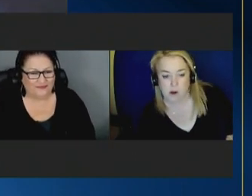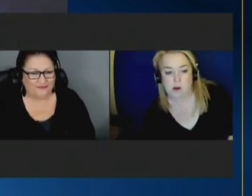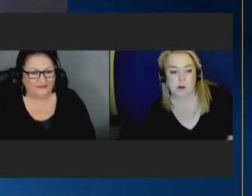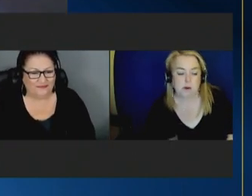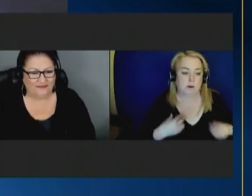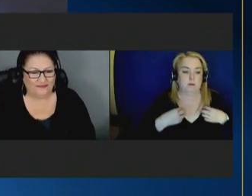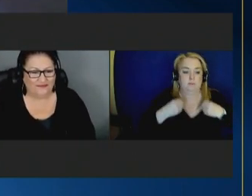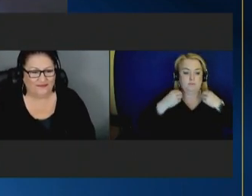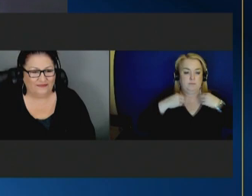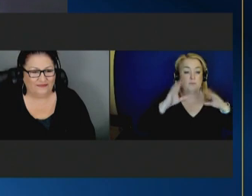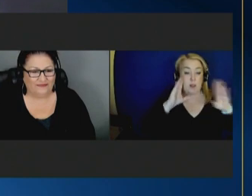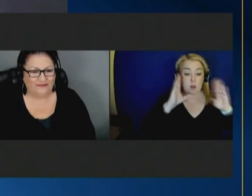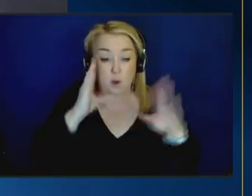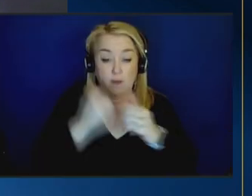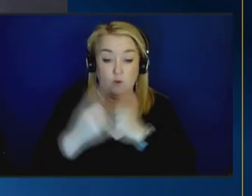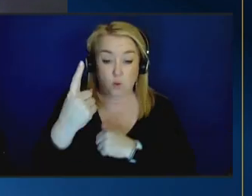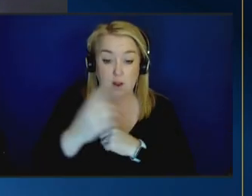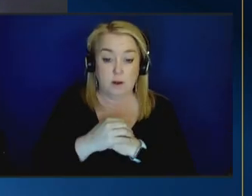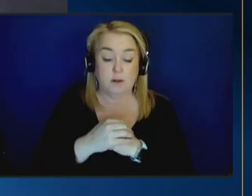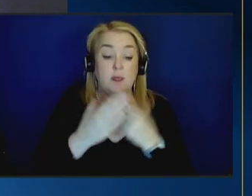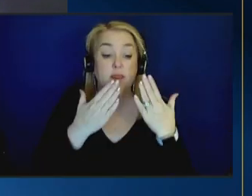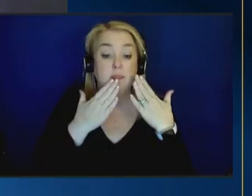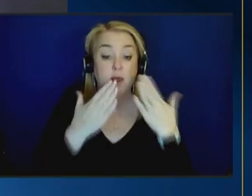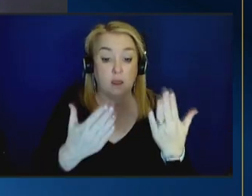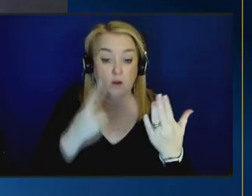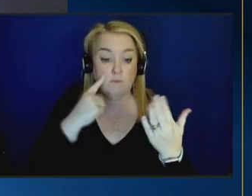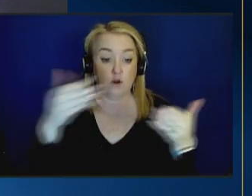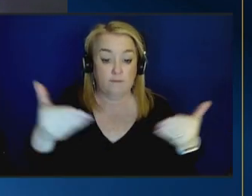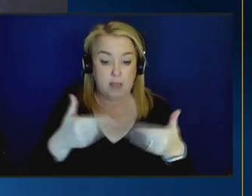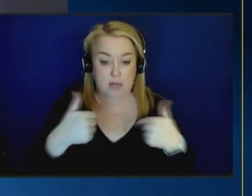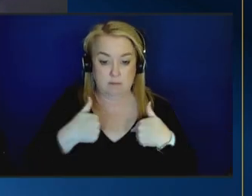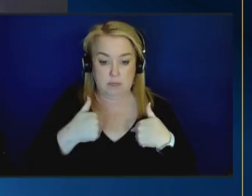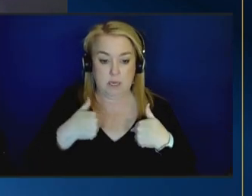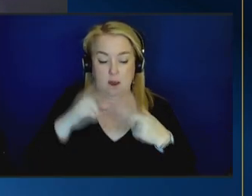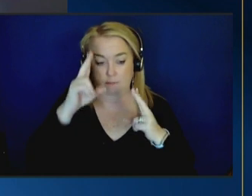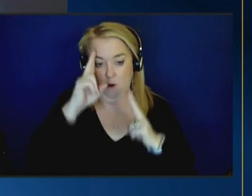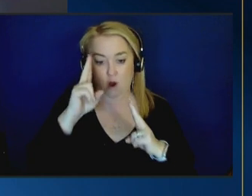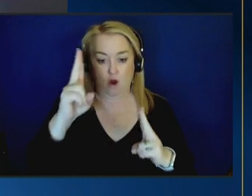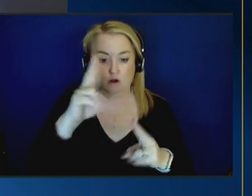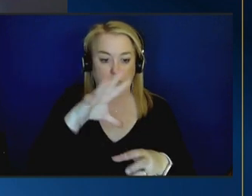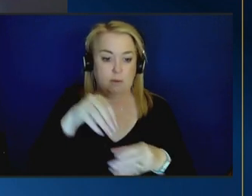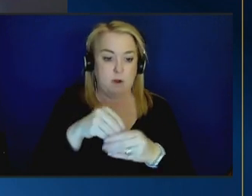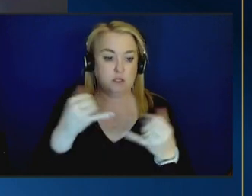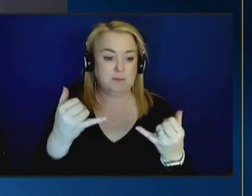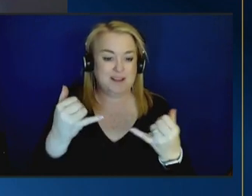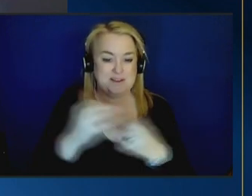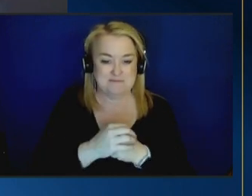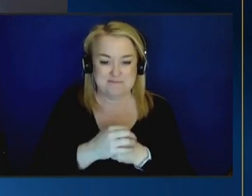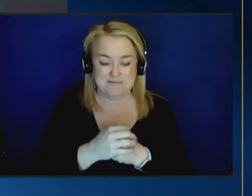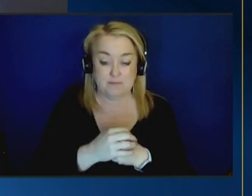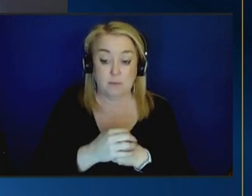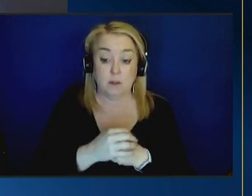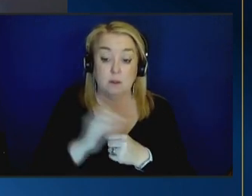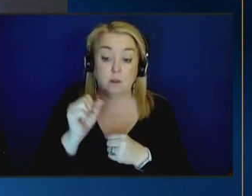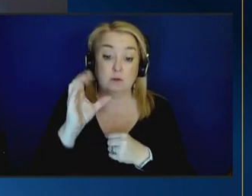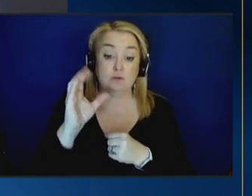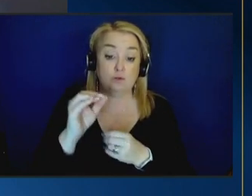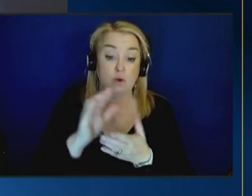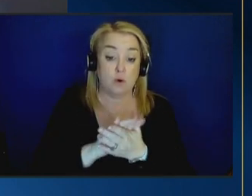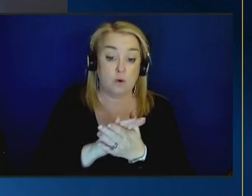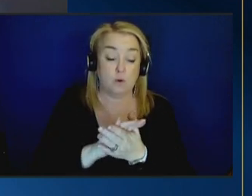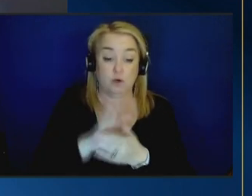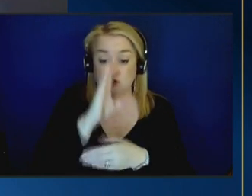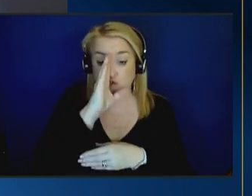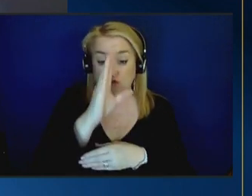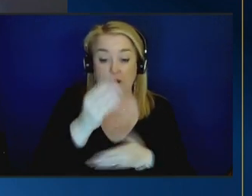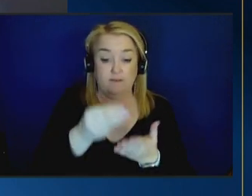hello everyone first of all thank you for inviting me i'm honored to be able to participate today so being a direct funded